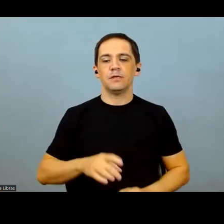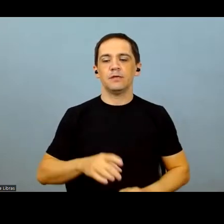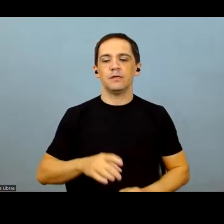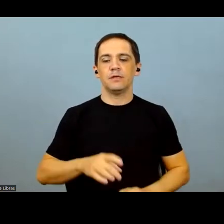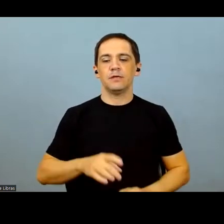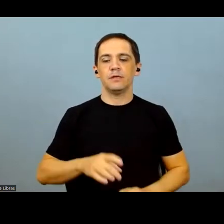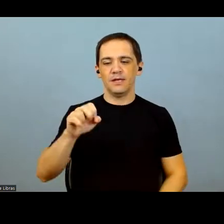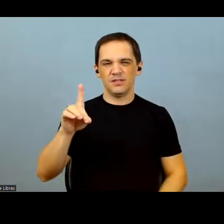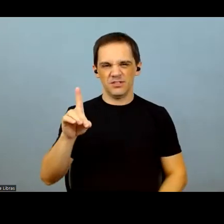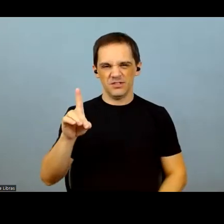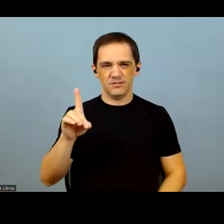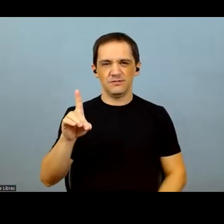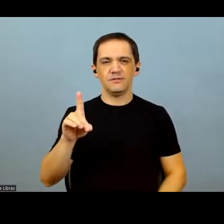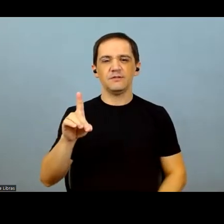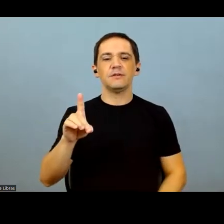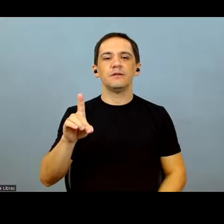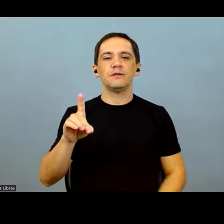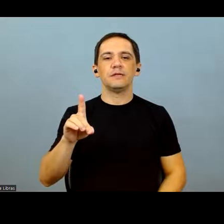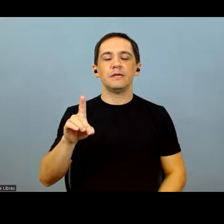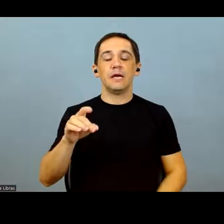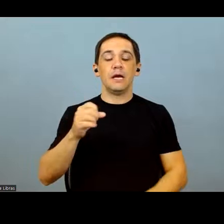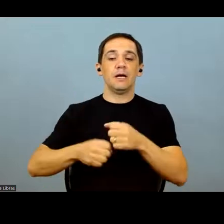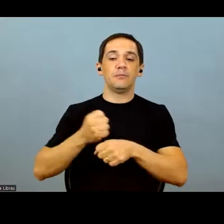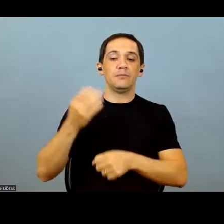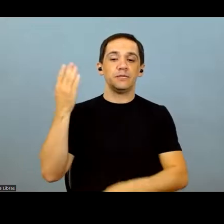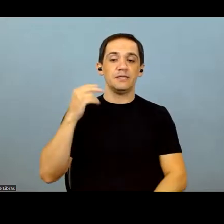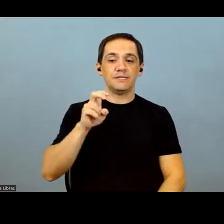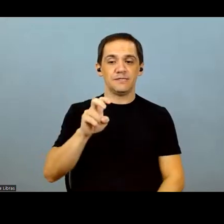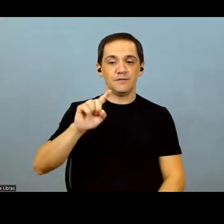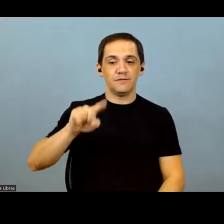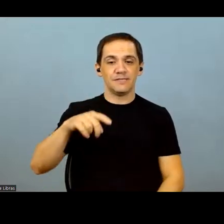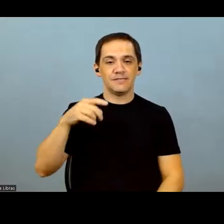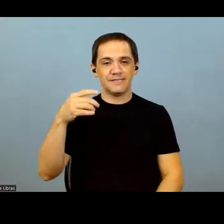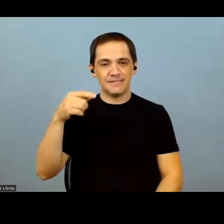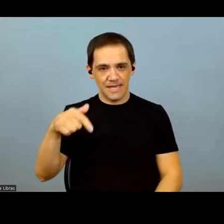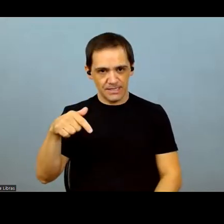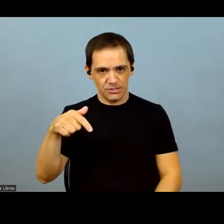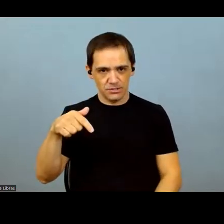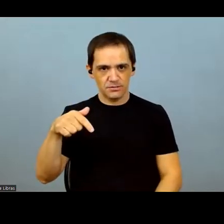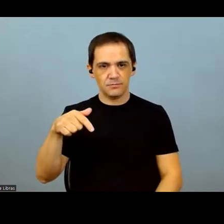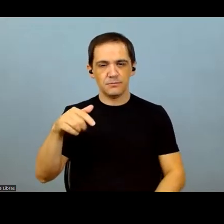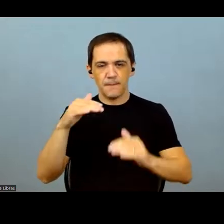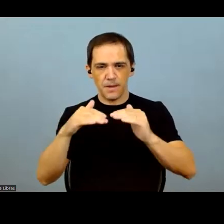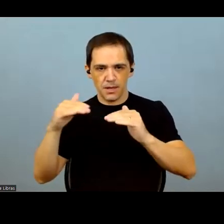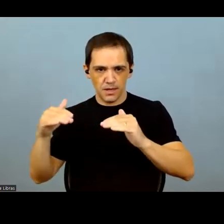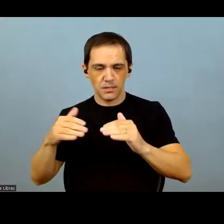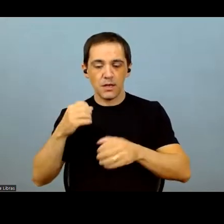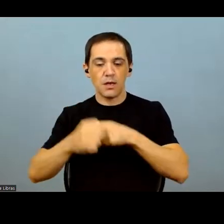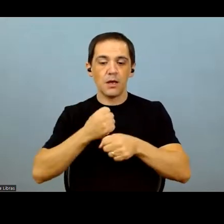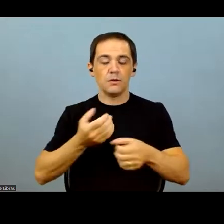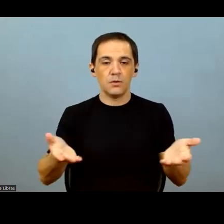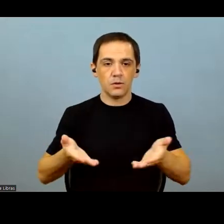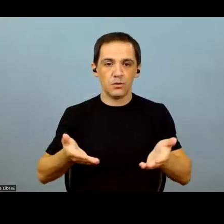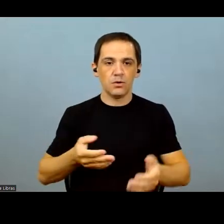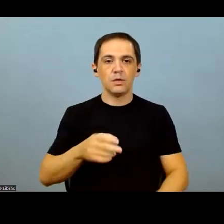and this is something that's 2015, dividend yield has been 5.7% in average in this year, 4